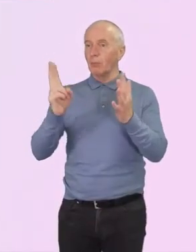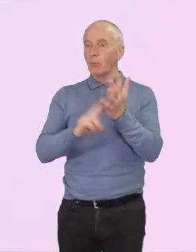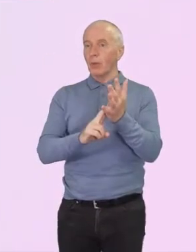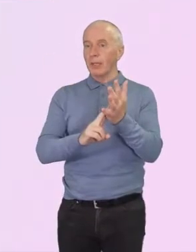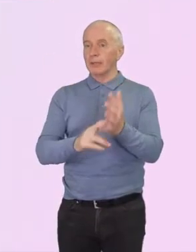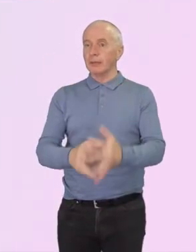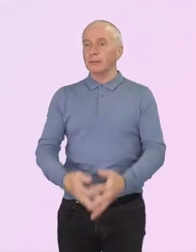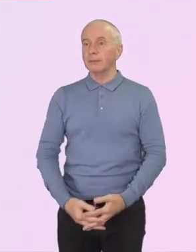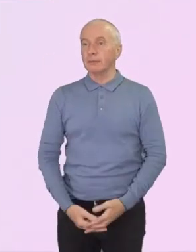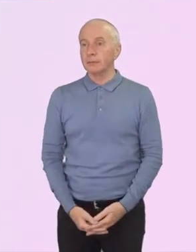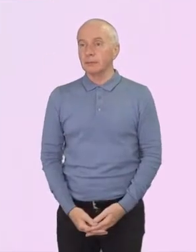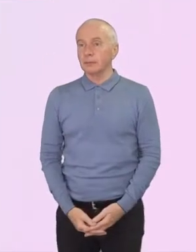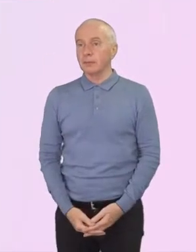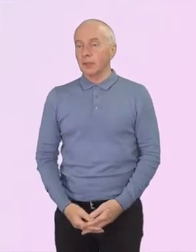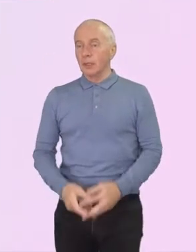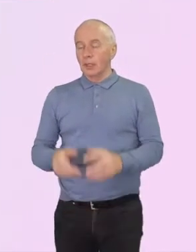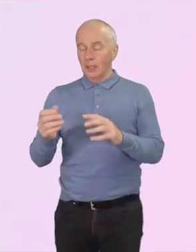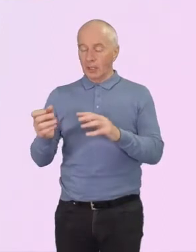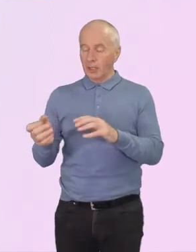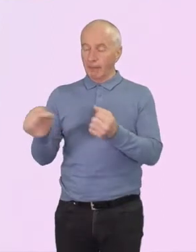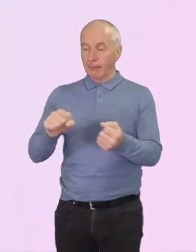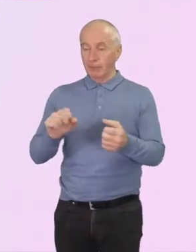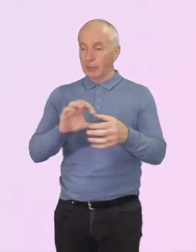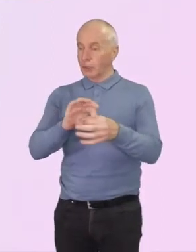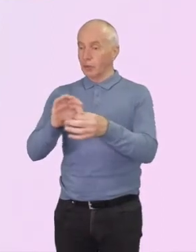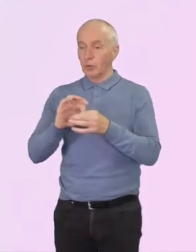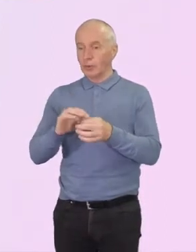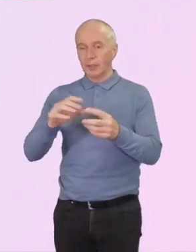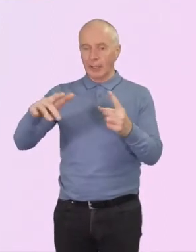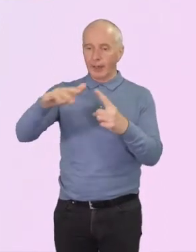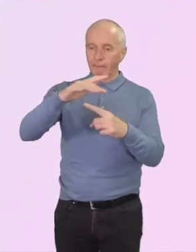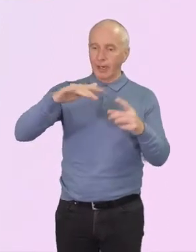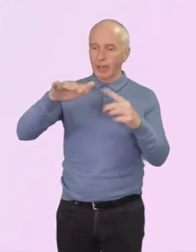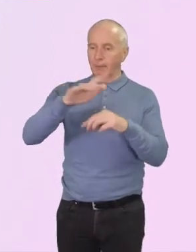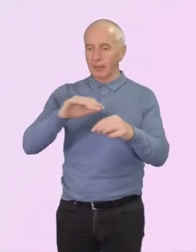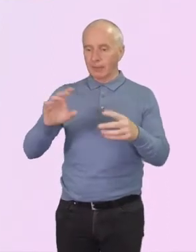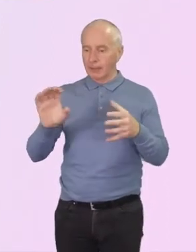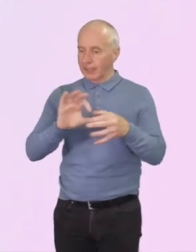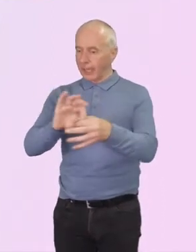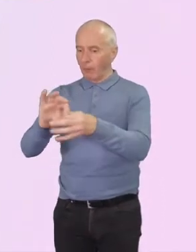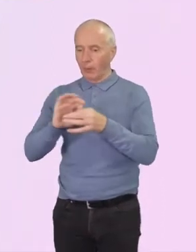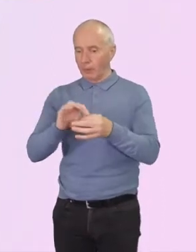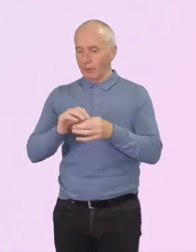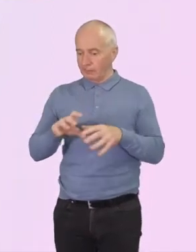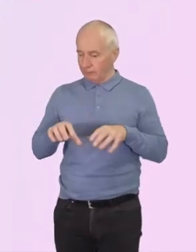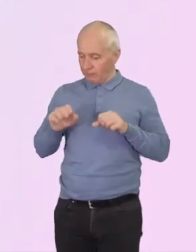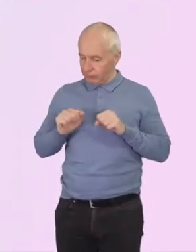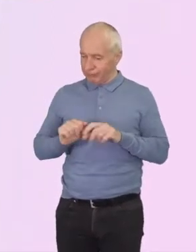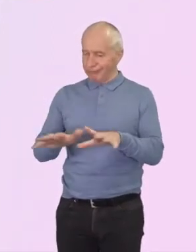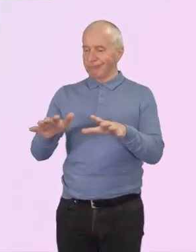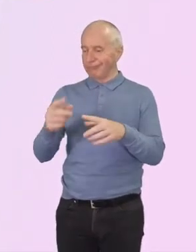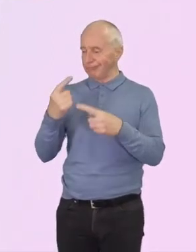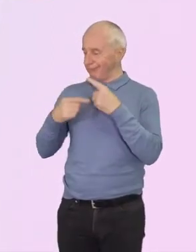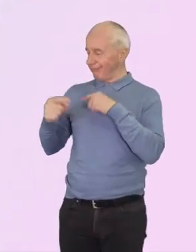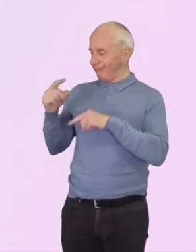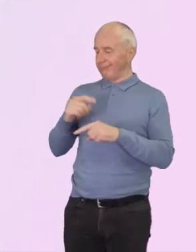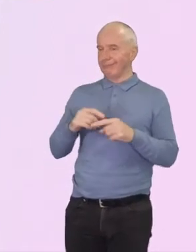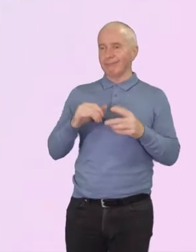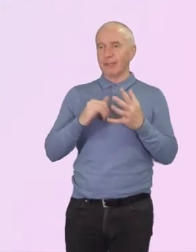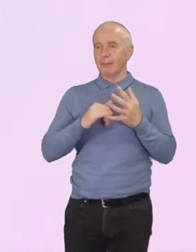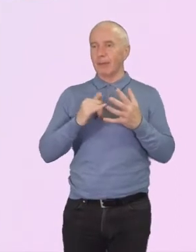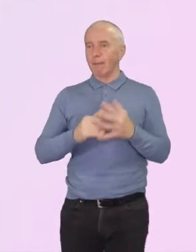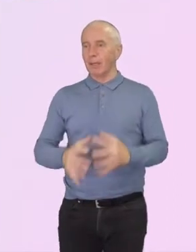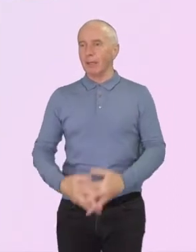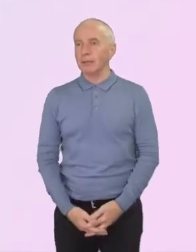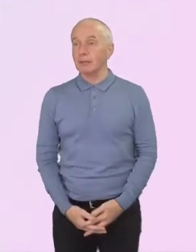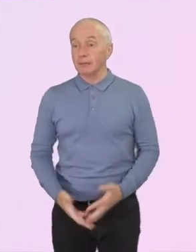So the Baptist Union Environment Network was launched last September to inspire and enable the UK Baptist family